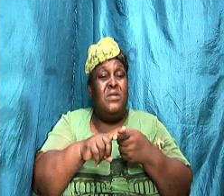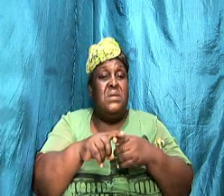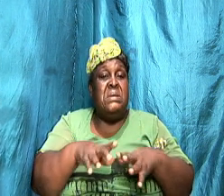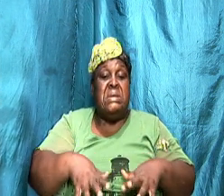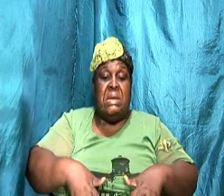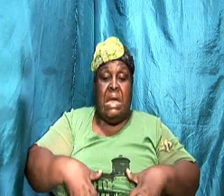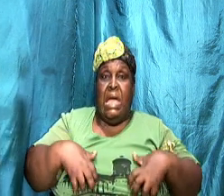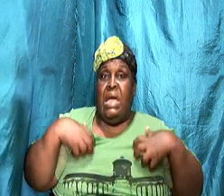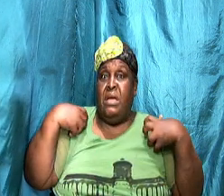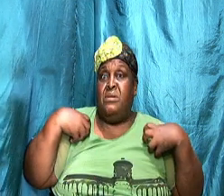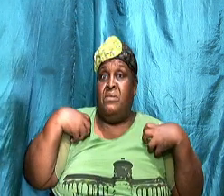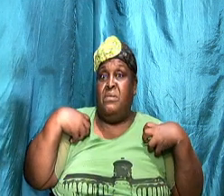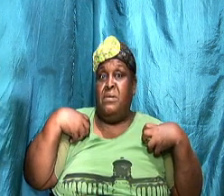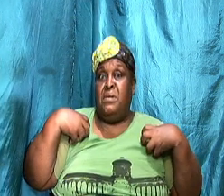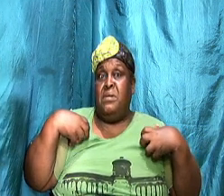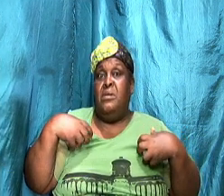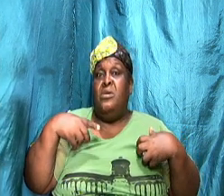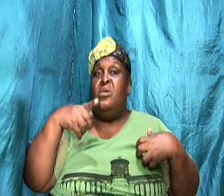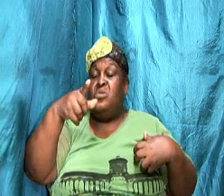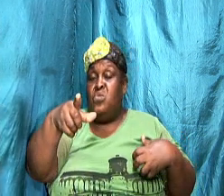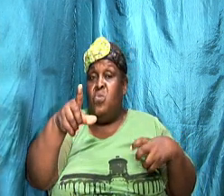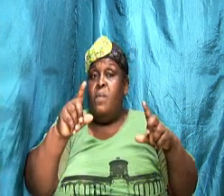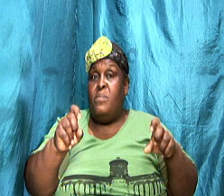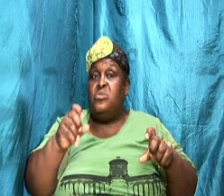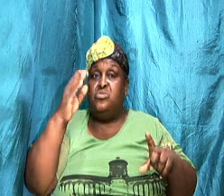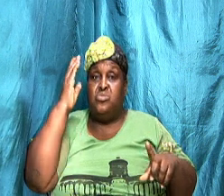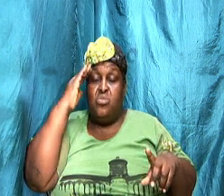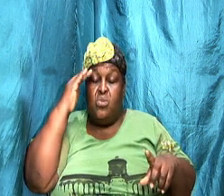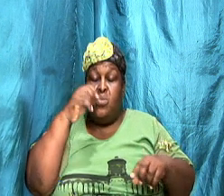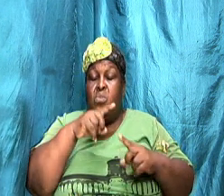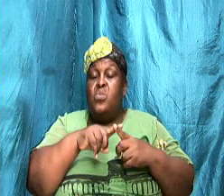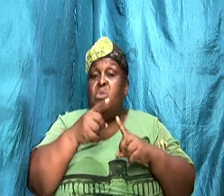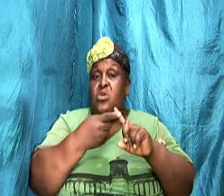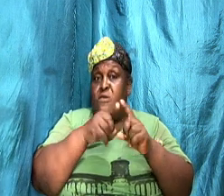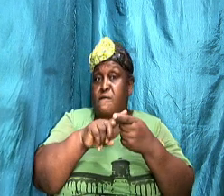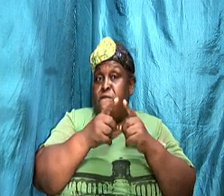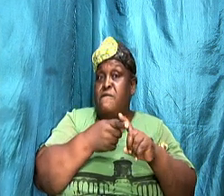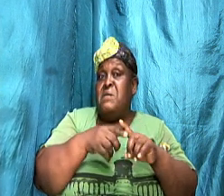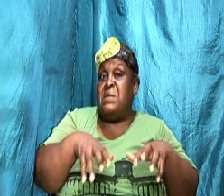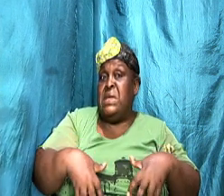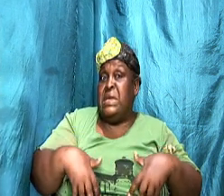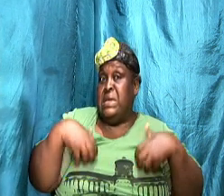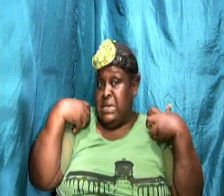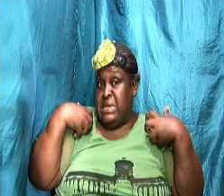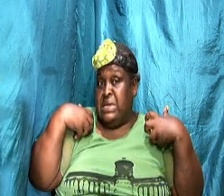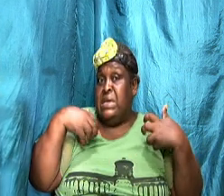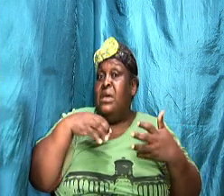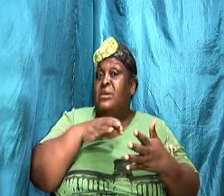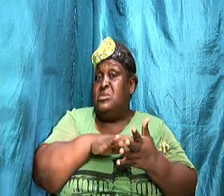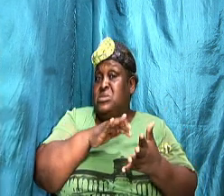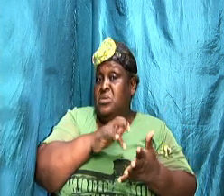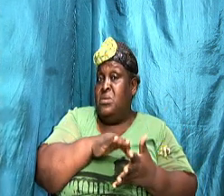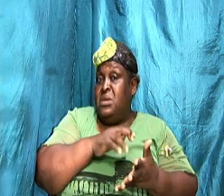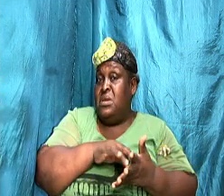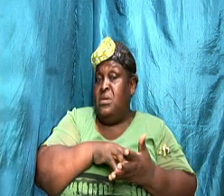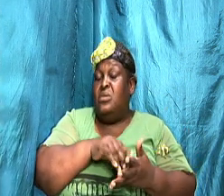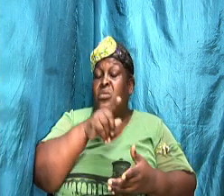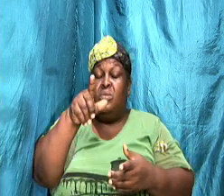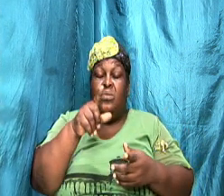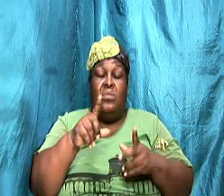you should know that your partner is angry. When your partner is angry because you study him, you should know how to get your partner calm.